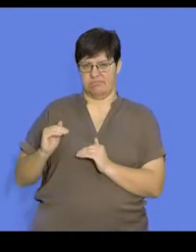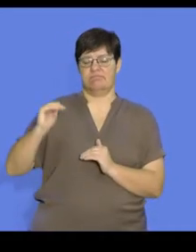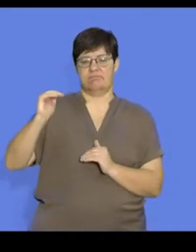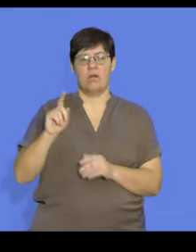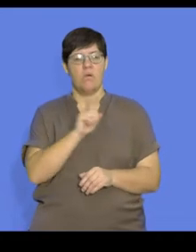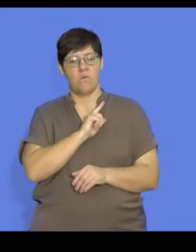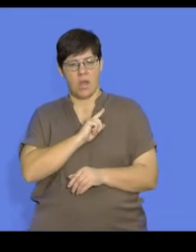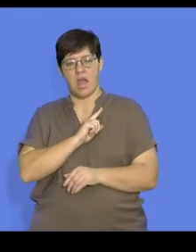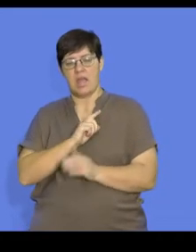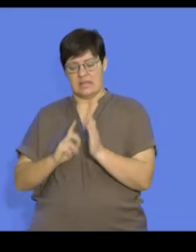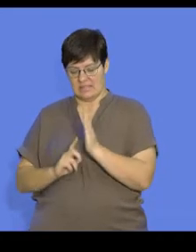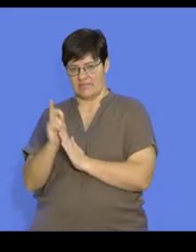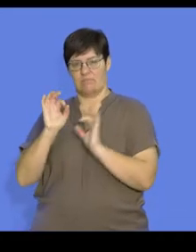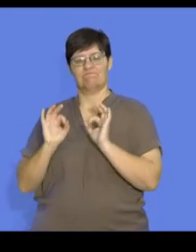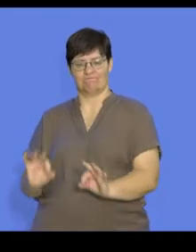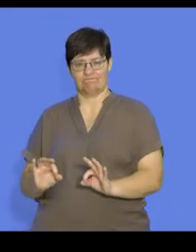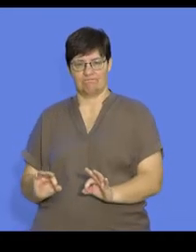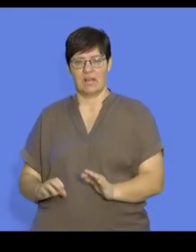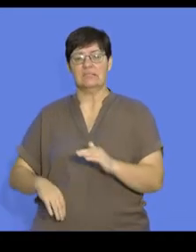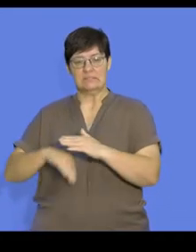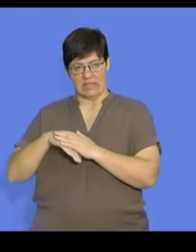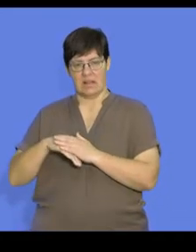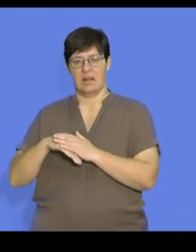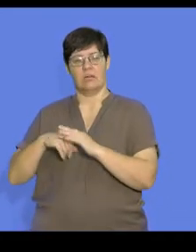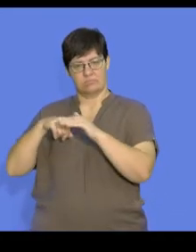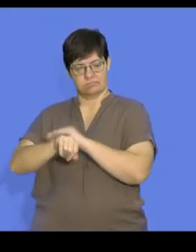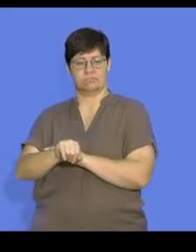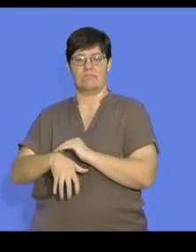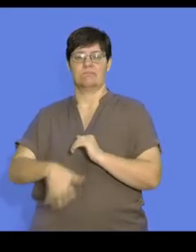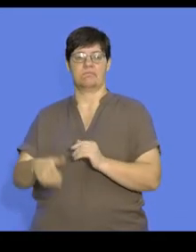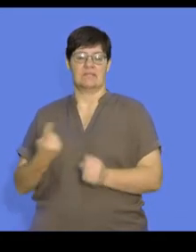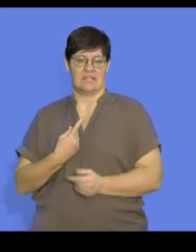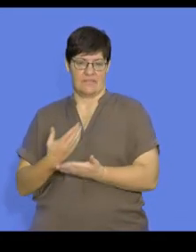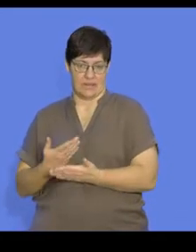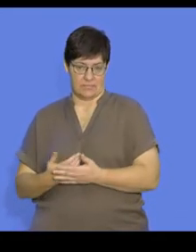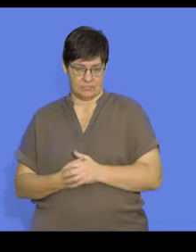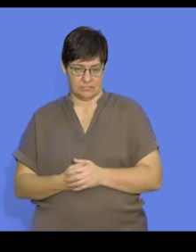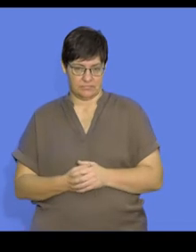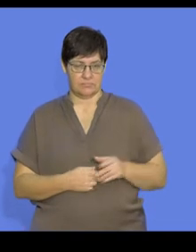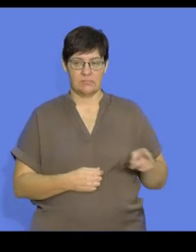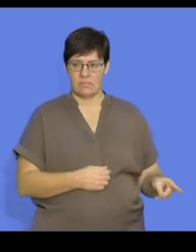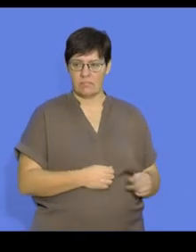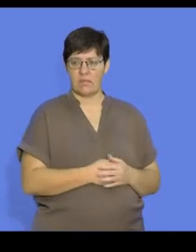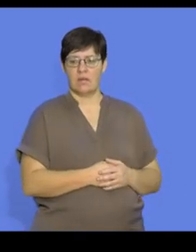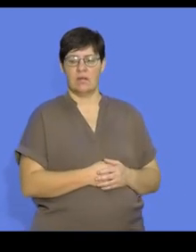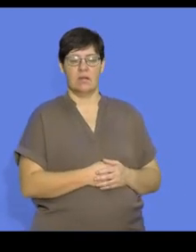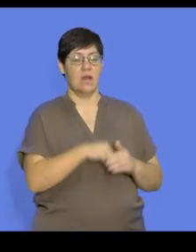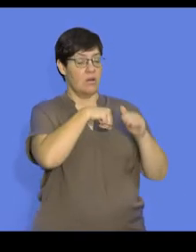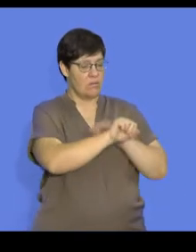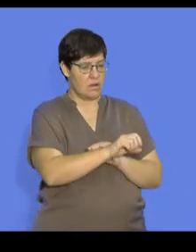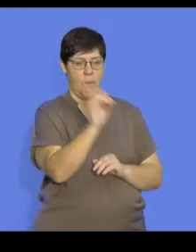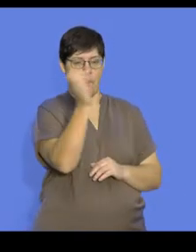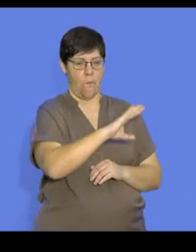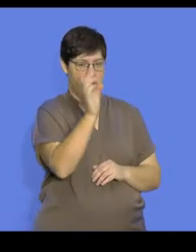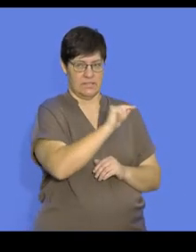their proper development until they reach sexual maturity. Reproduction is often once in their lifetime.